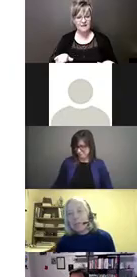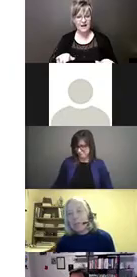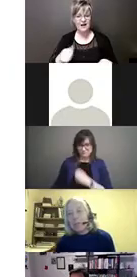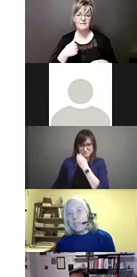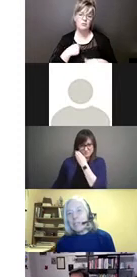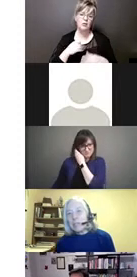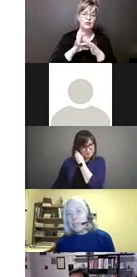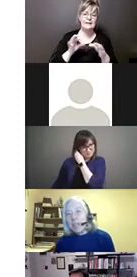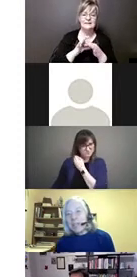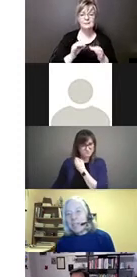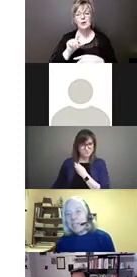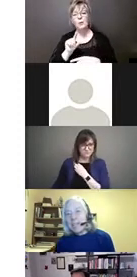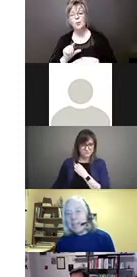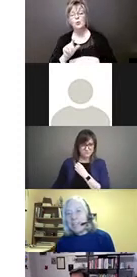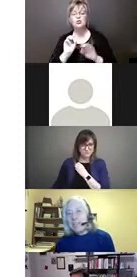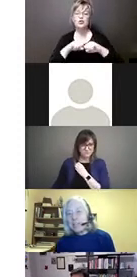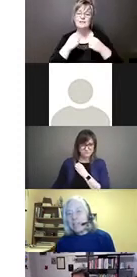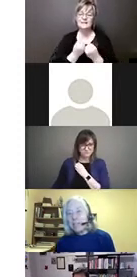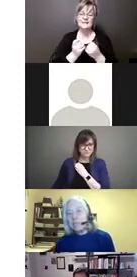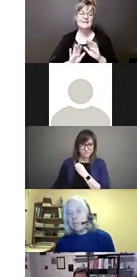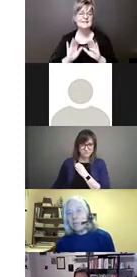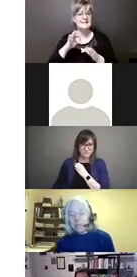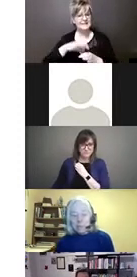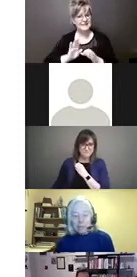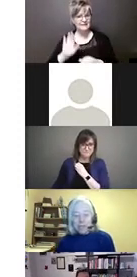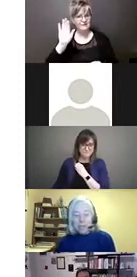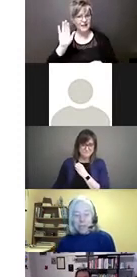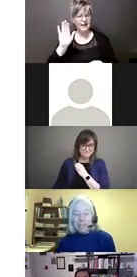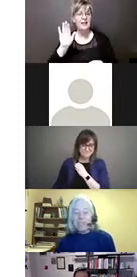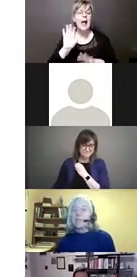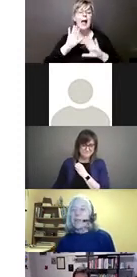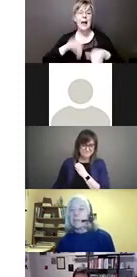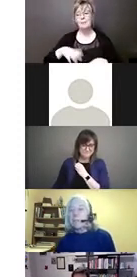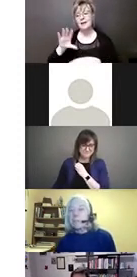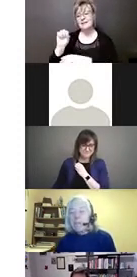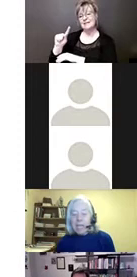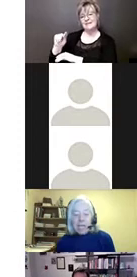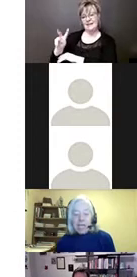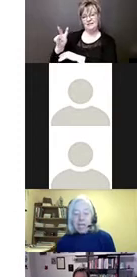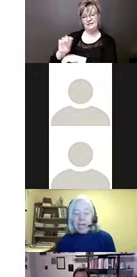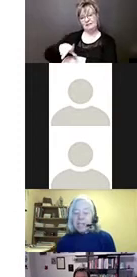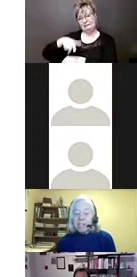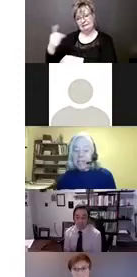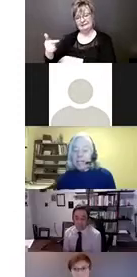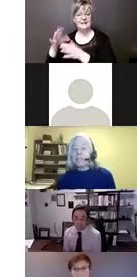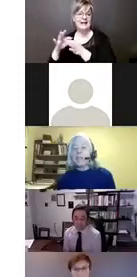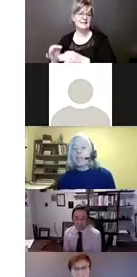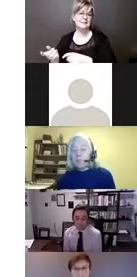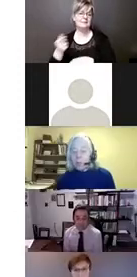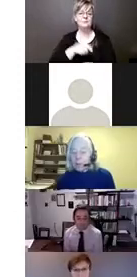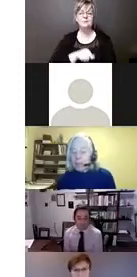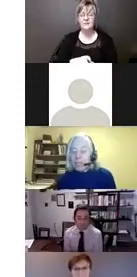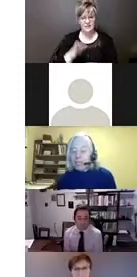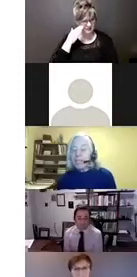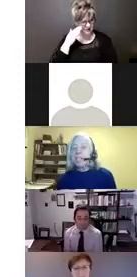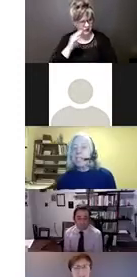perspective from the civil society side. And then you'll hear from Steve Esty as well. Canada claims a global